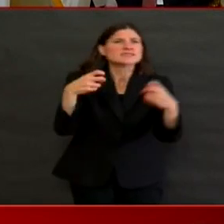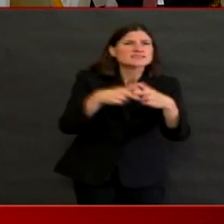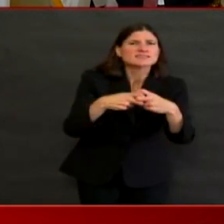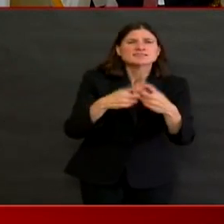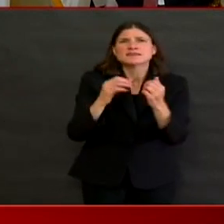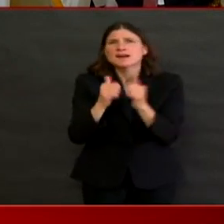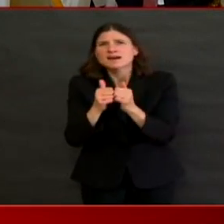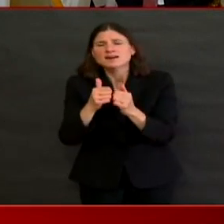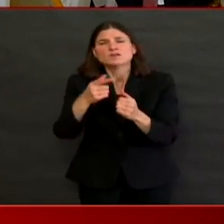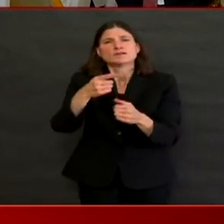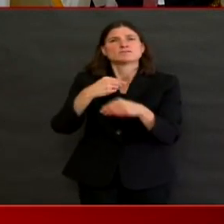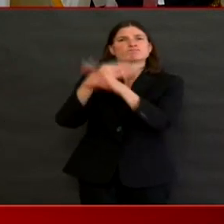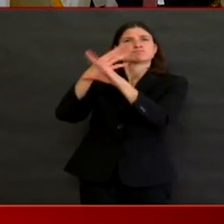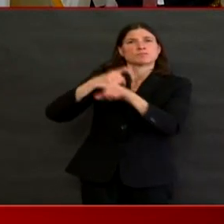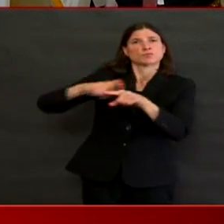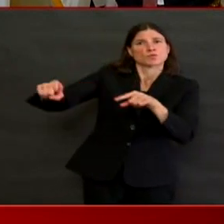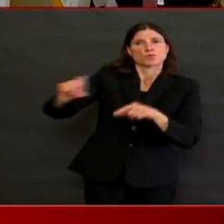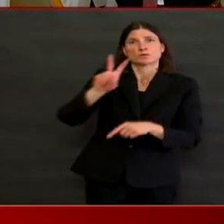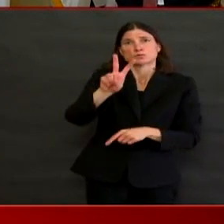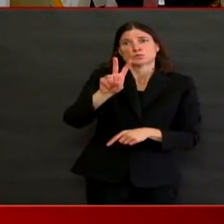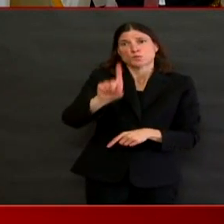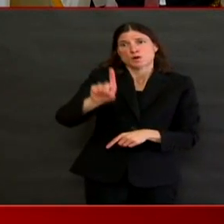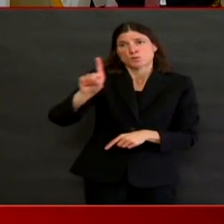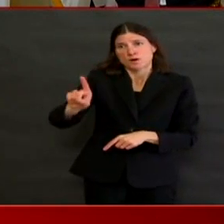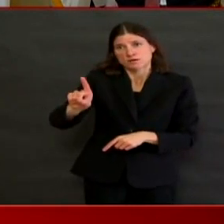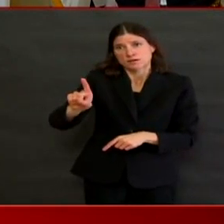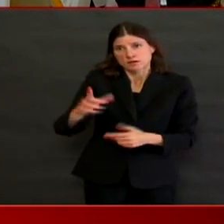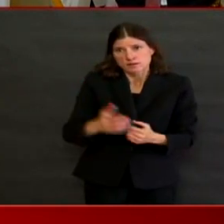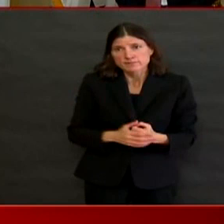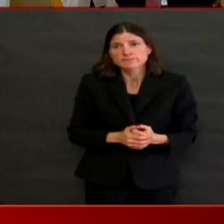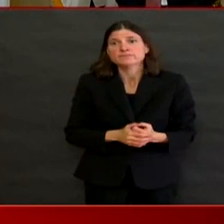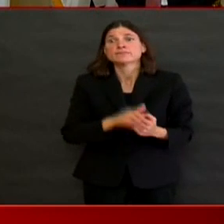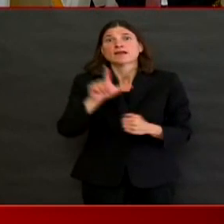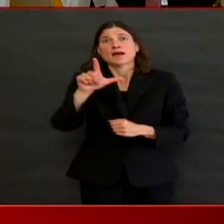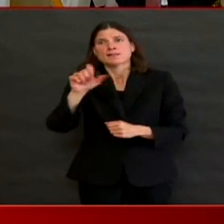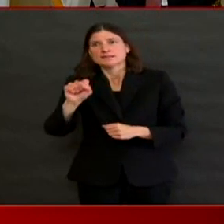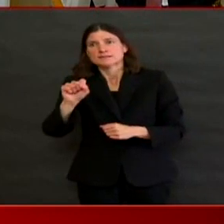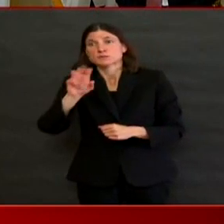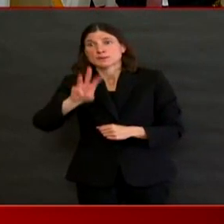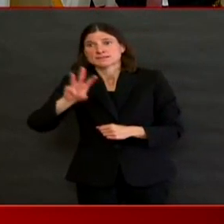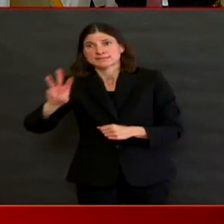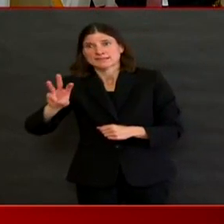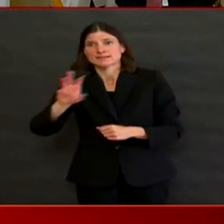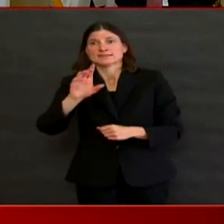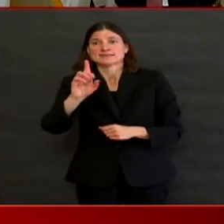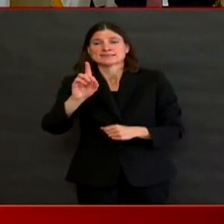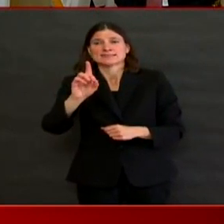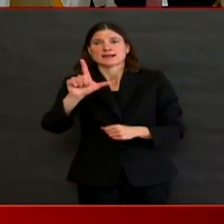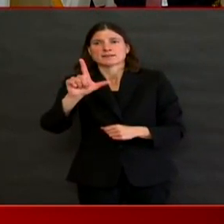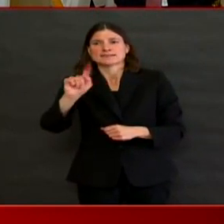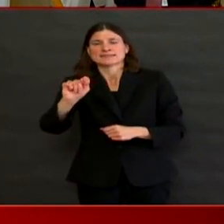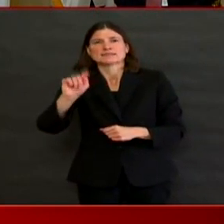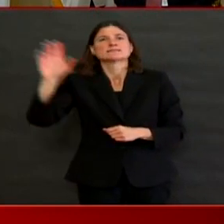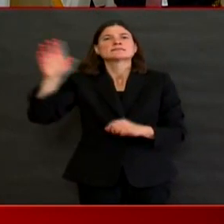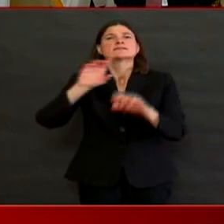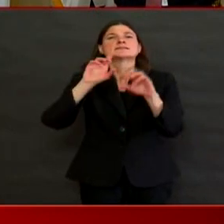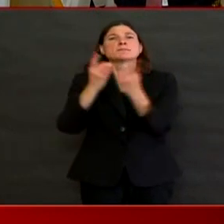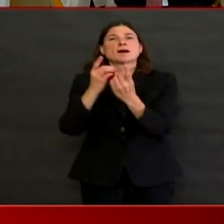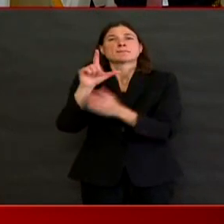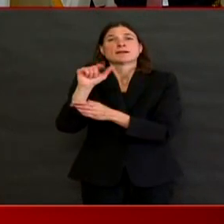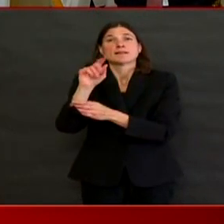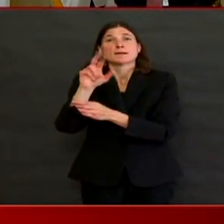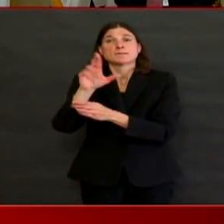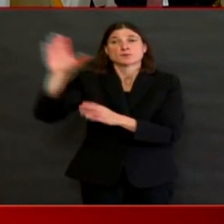through with food, with essentials, with rent. And that's for everybody, including college students. So I don't have an answer